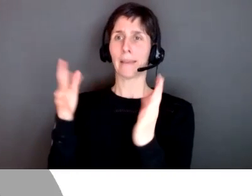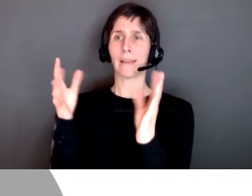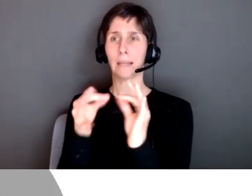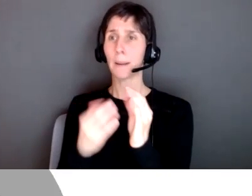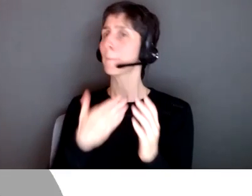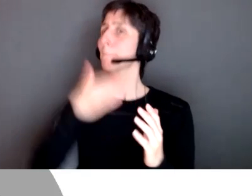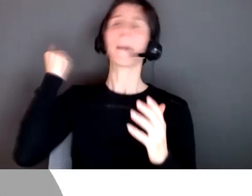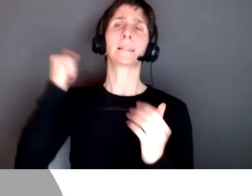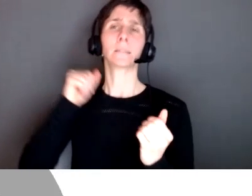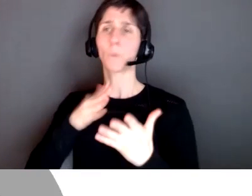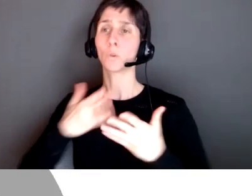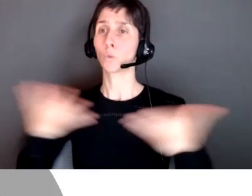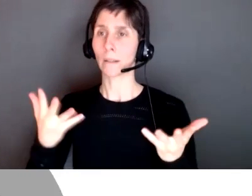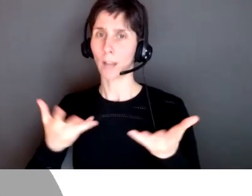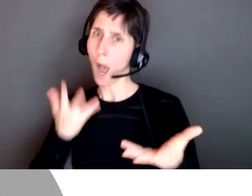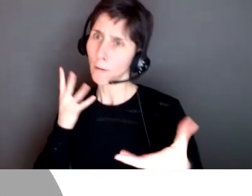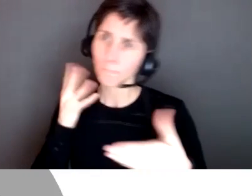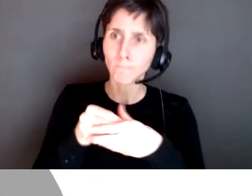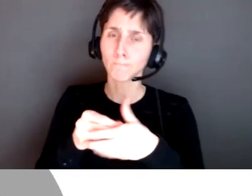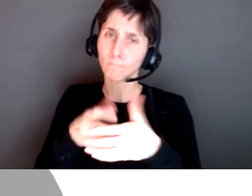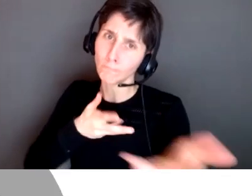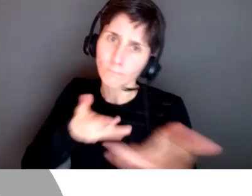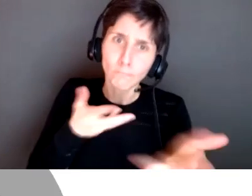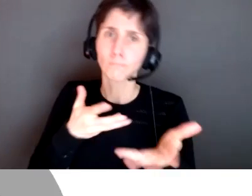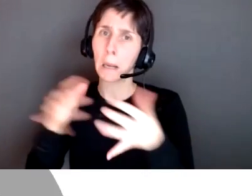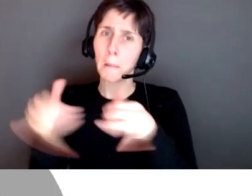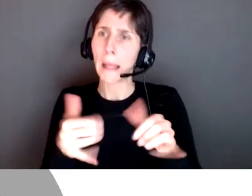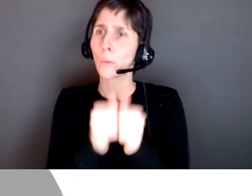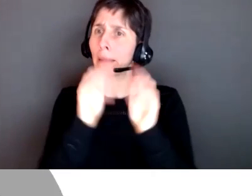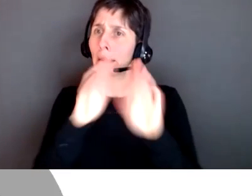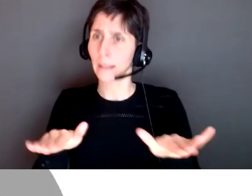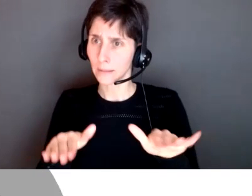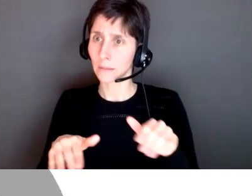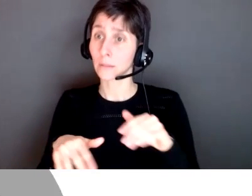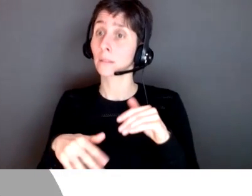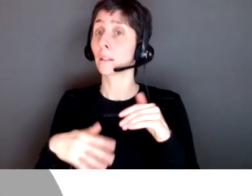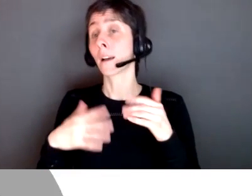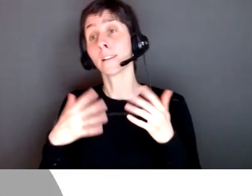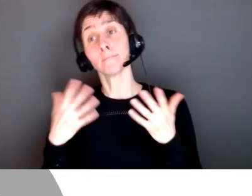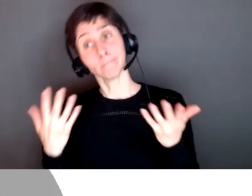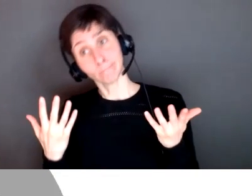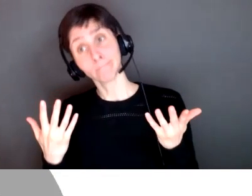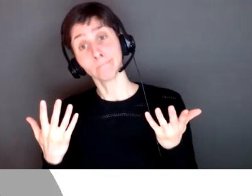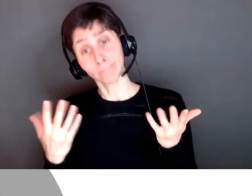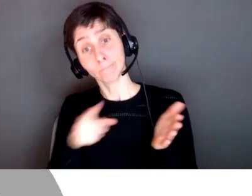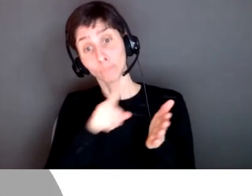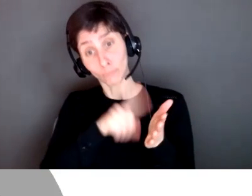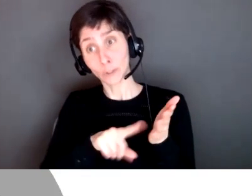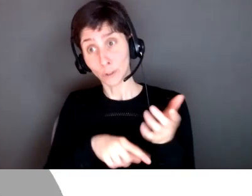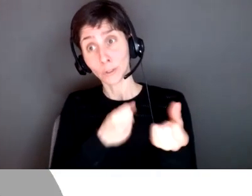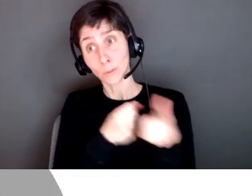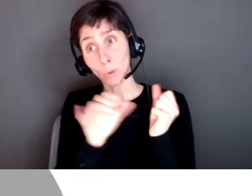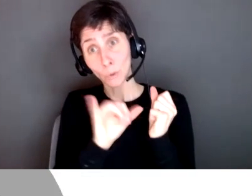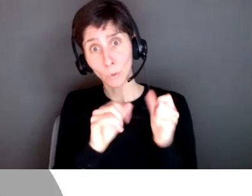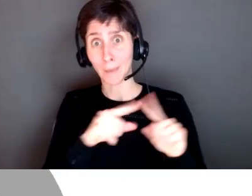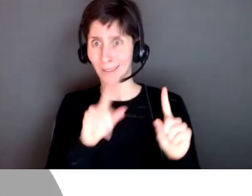kids to learn is you have to engage with them you have to play with them and again that's i mean there's a lot of research that backs that up but again it's